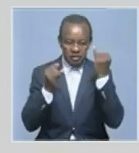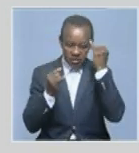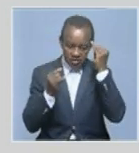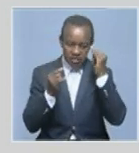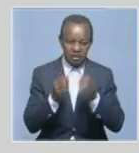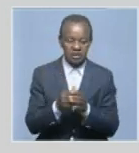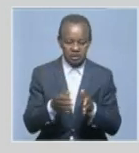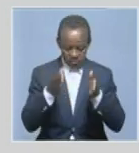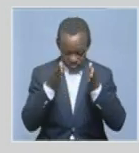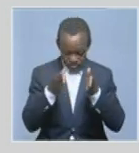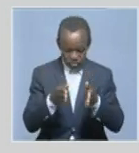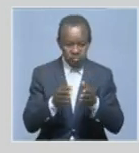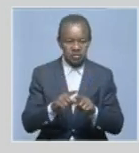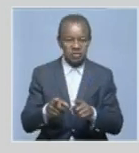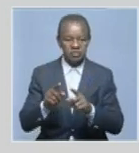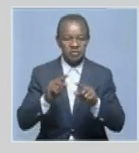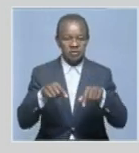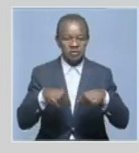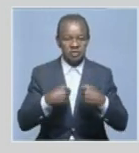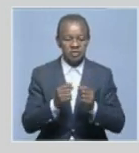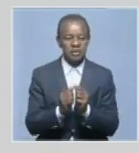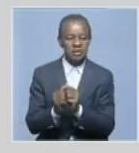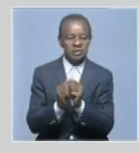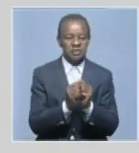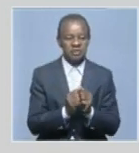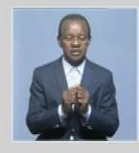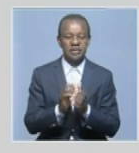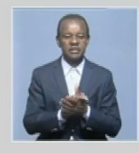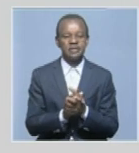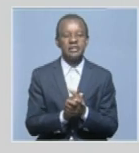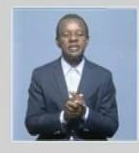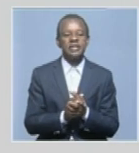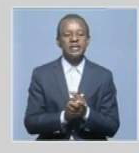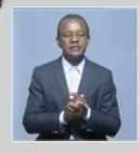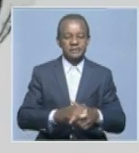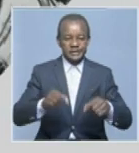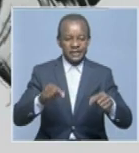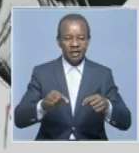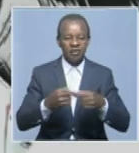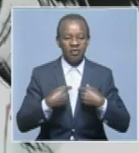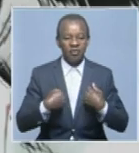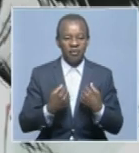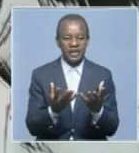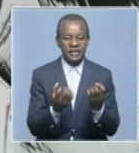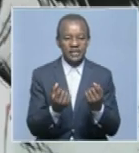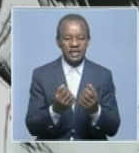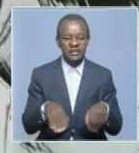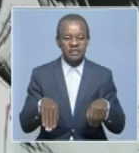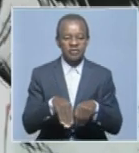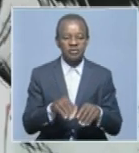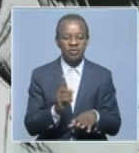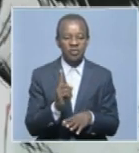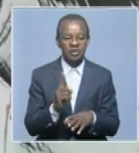Um, what must now happen is to break down these groups into